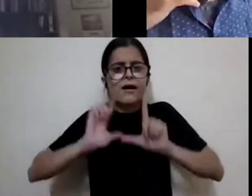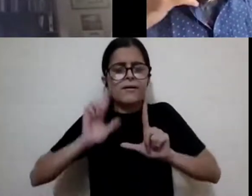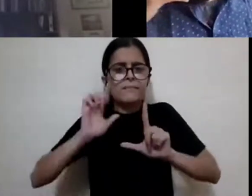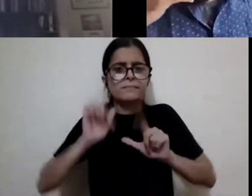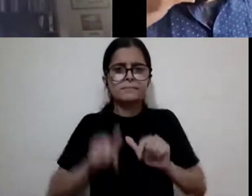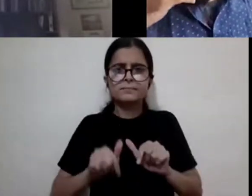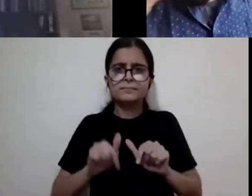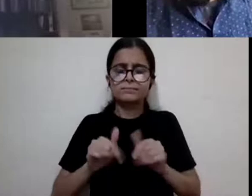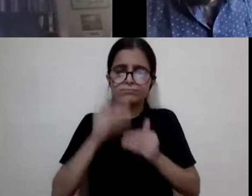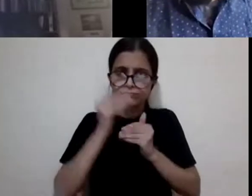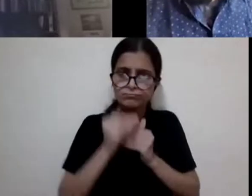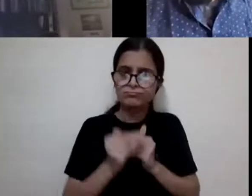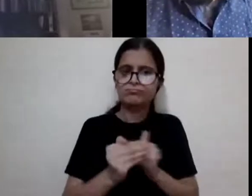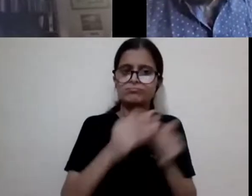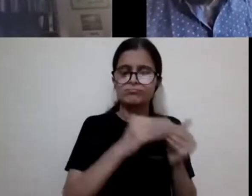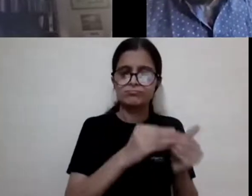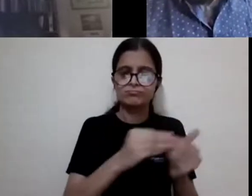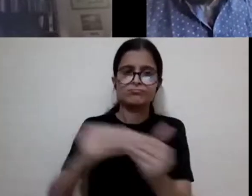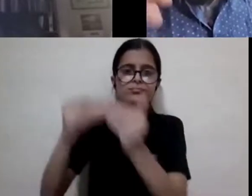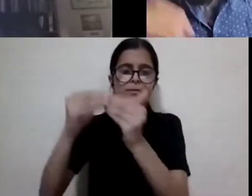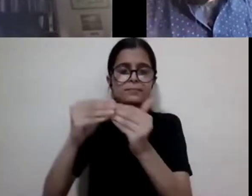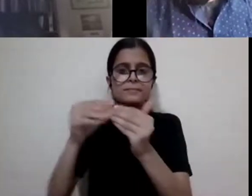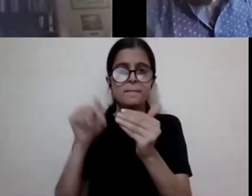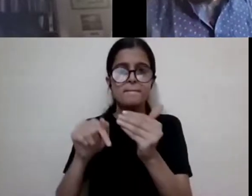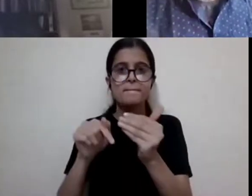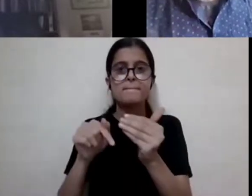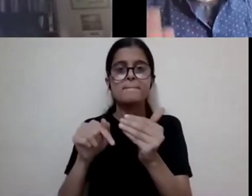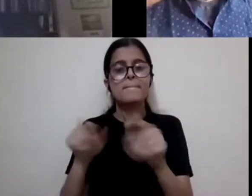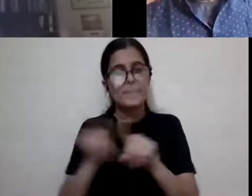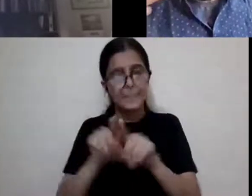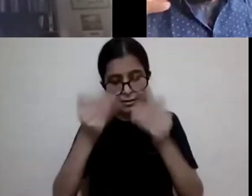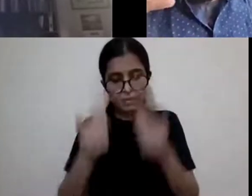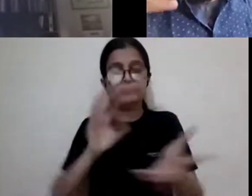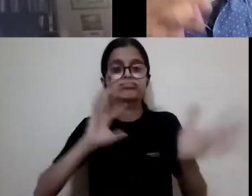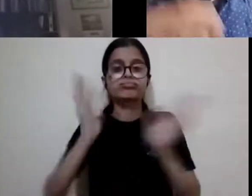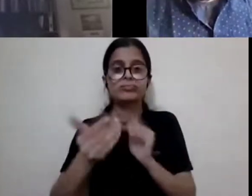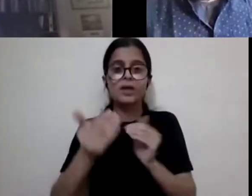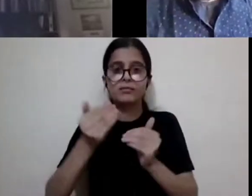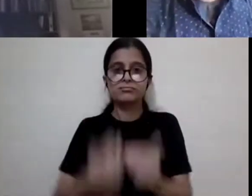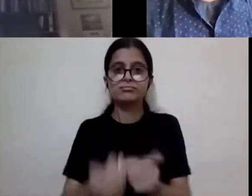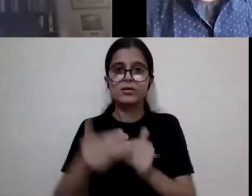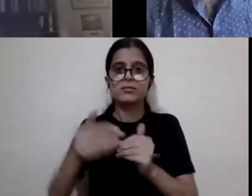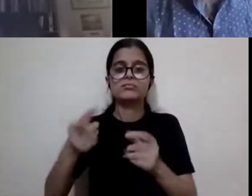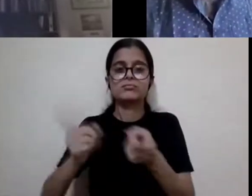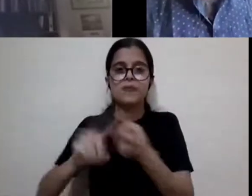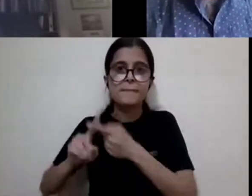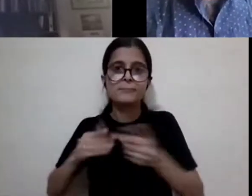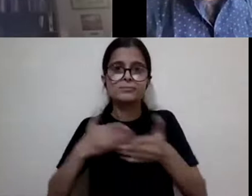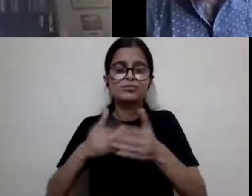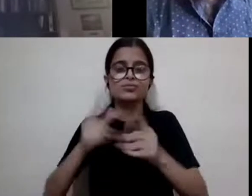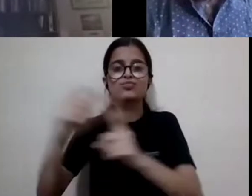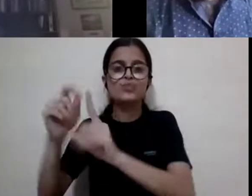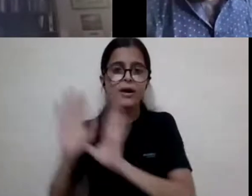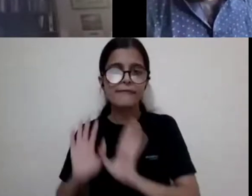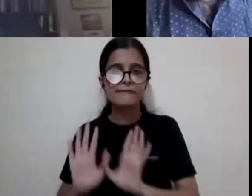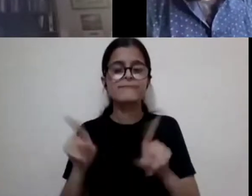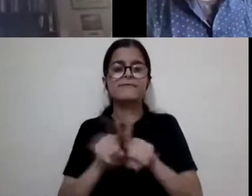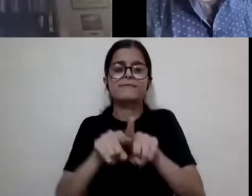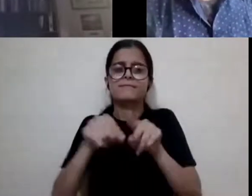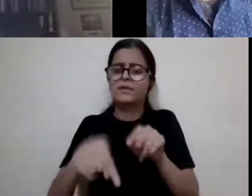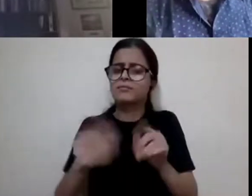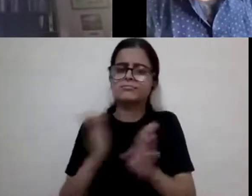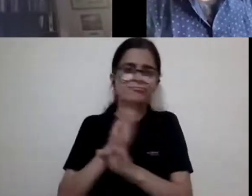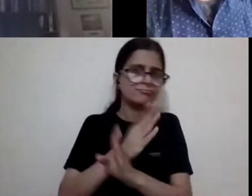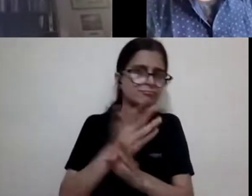lead in the current world or the current situations. Apart from that, I mentioned